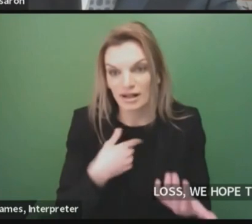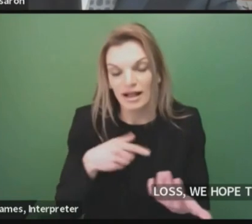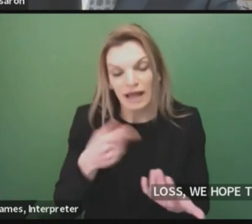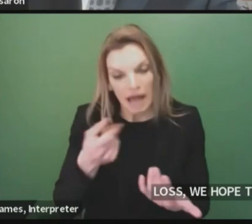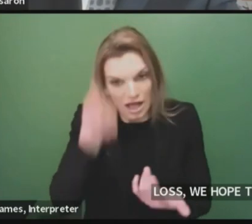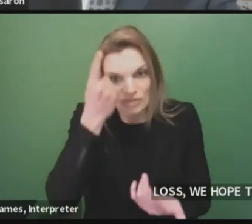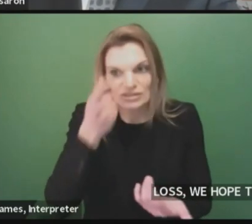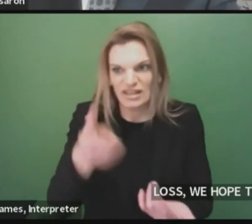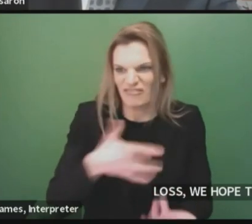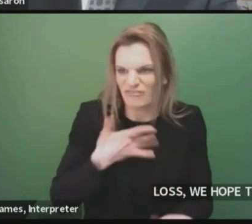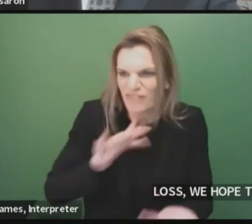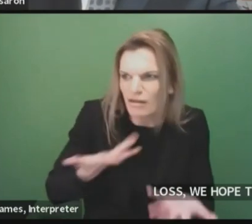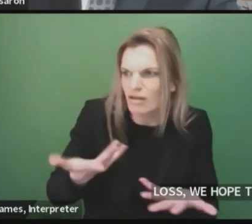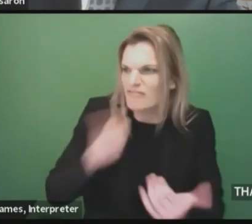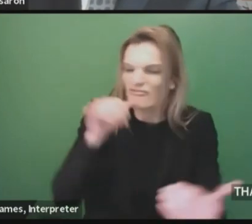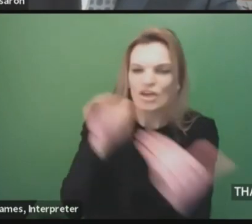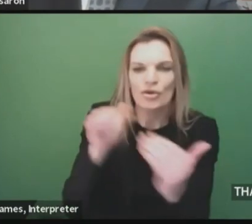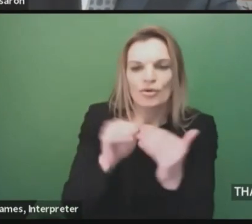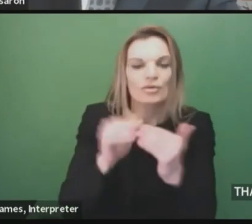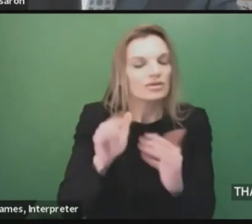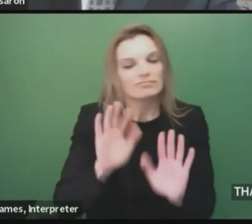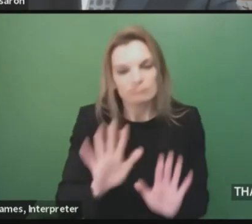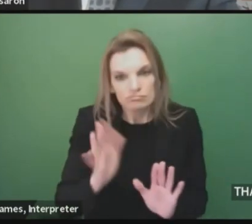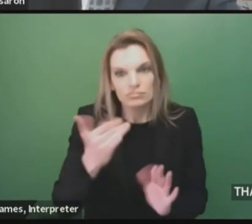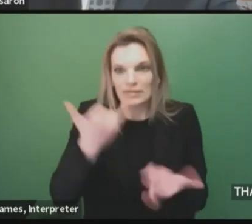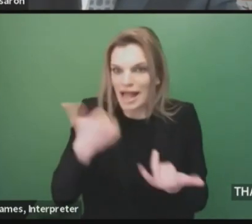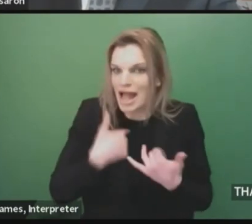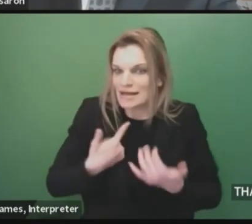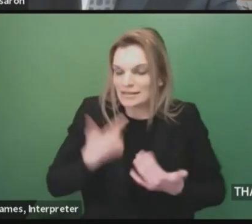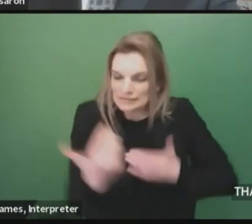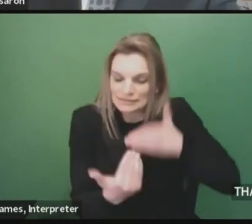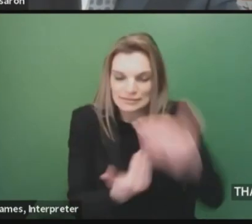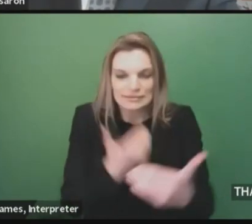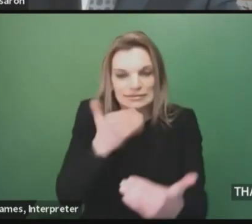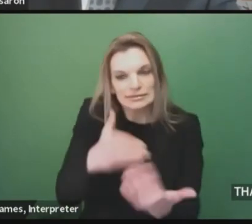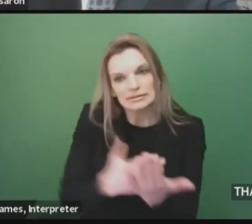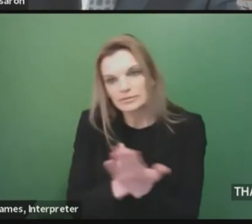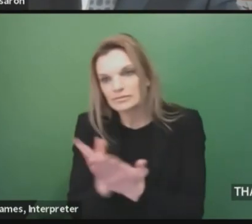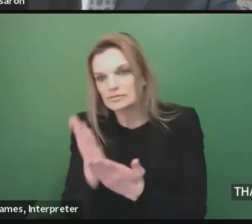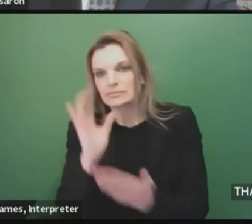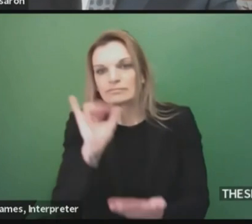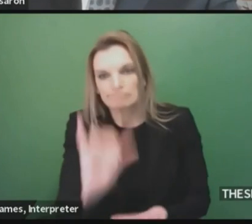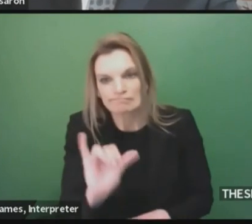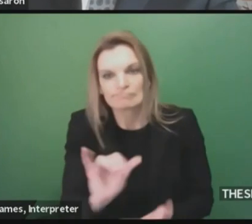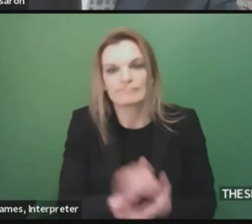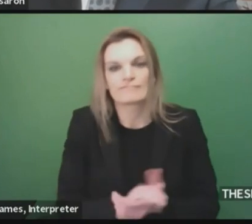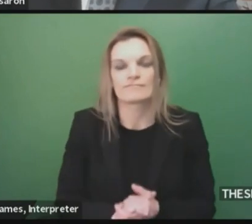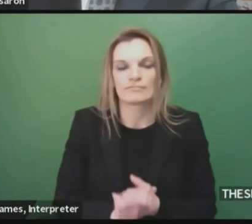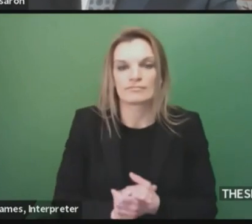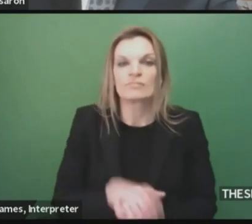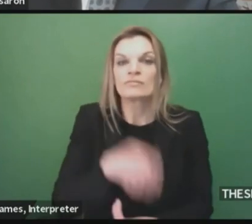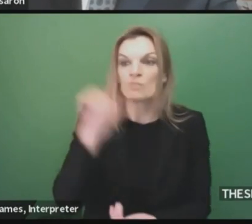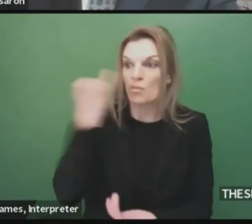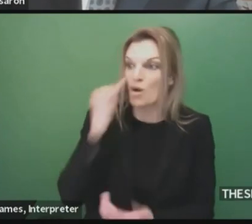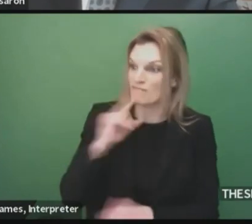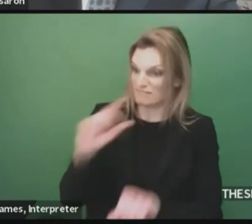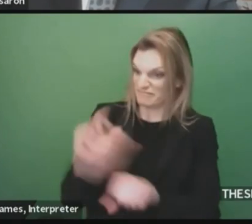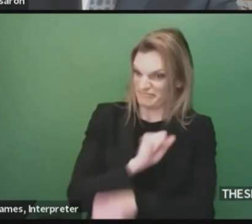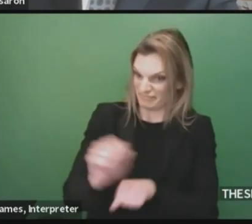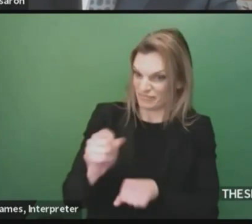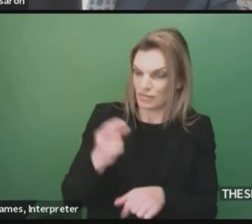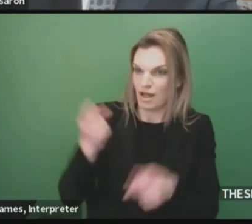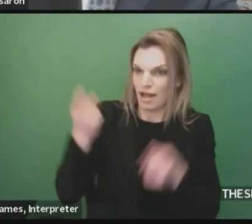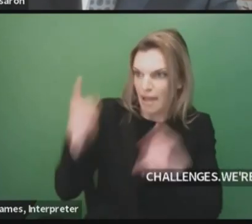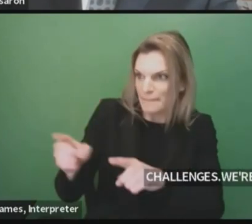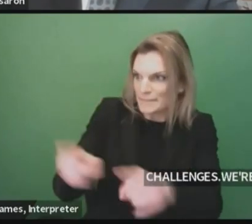that we're confronting in real time. We're navigating them, but all of these would be addressed if we had enough